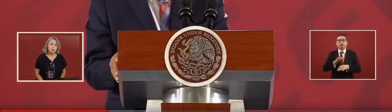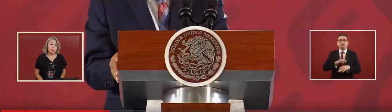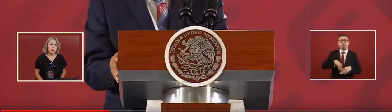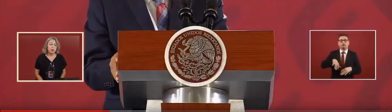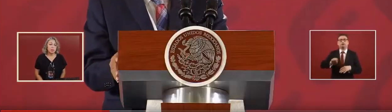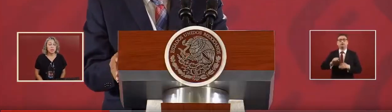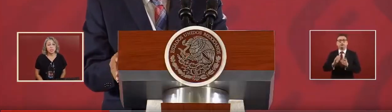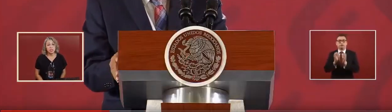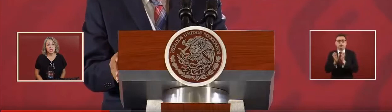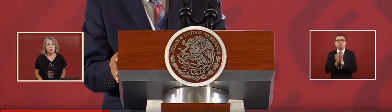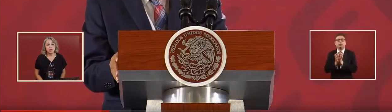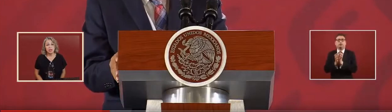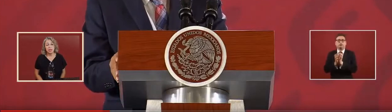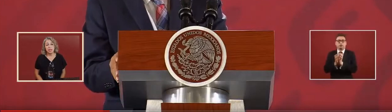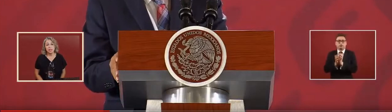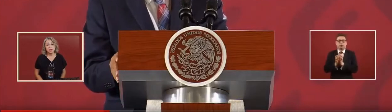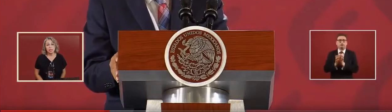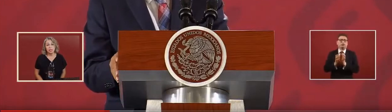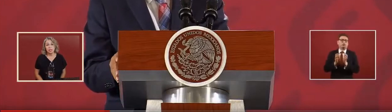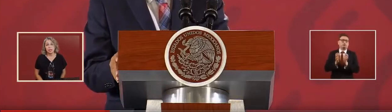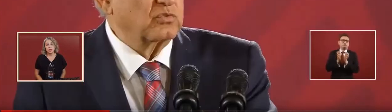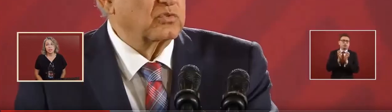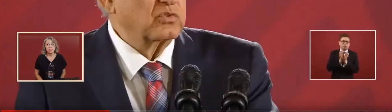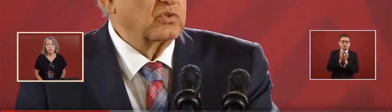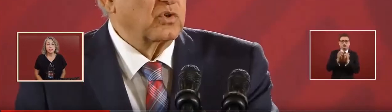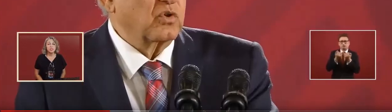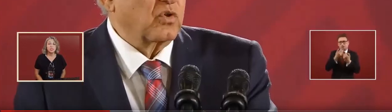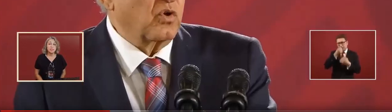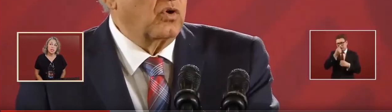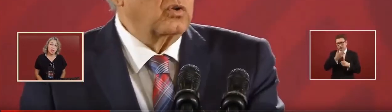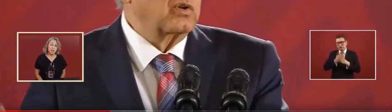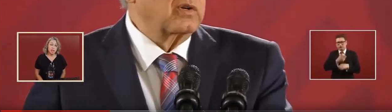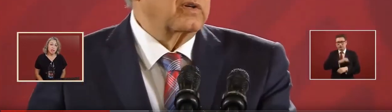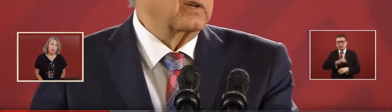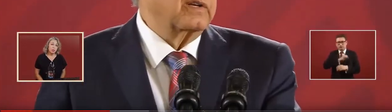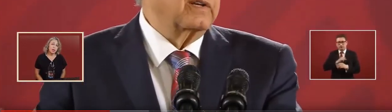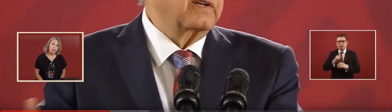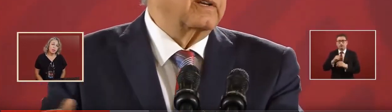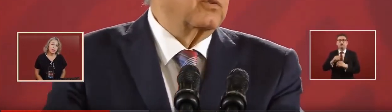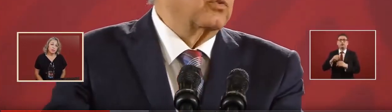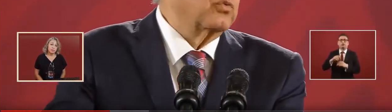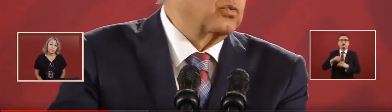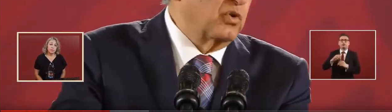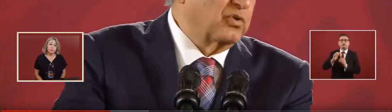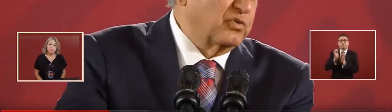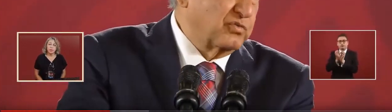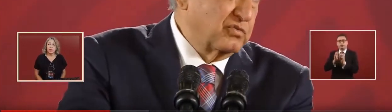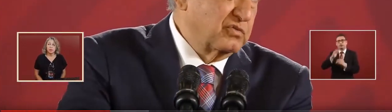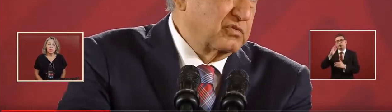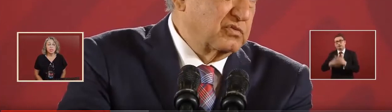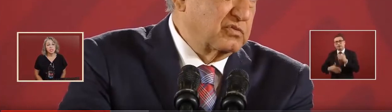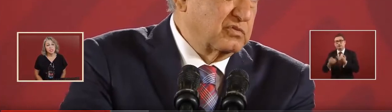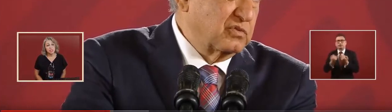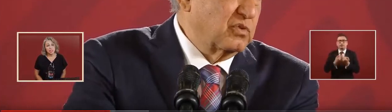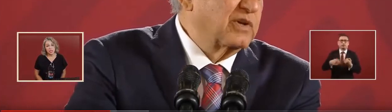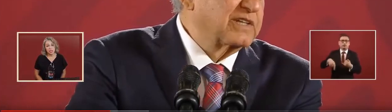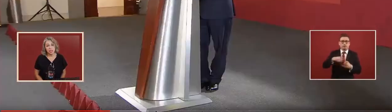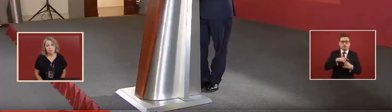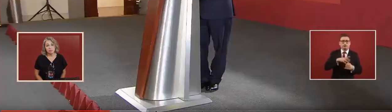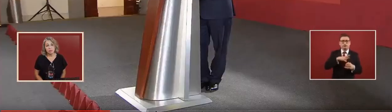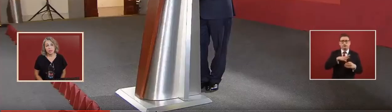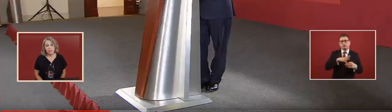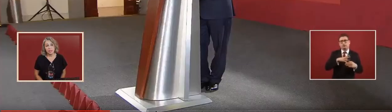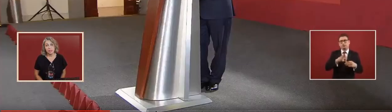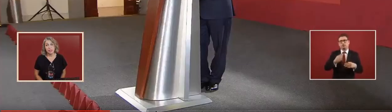insurance with consulting places and the work